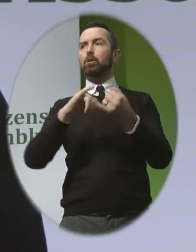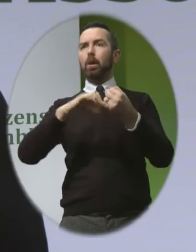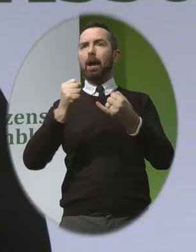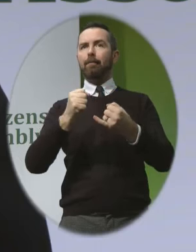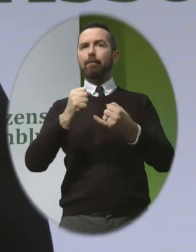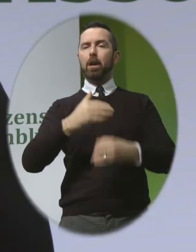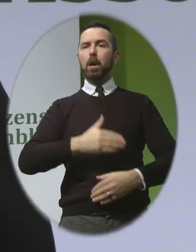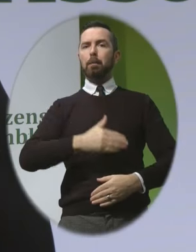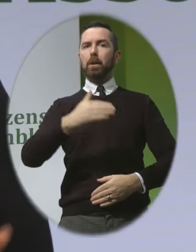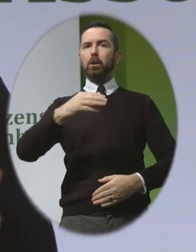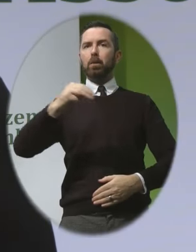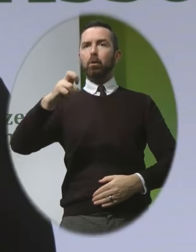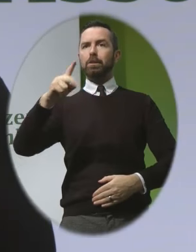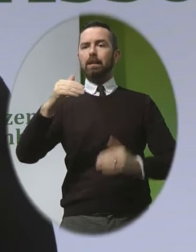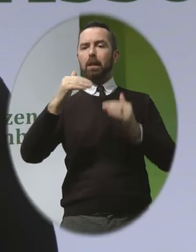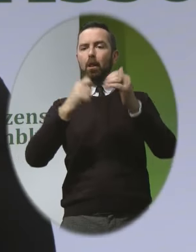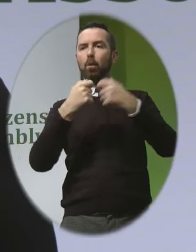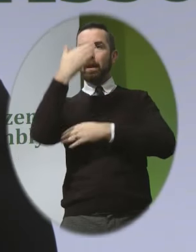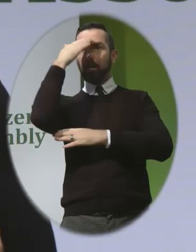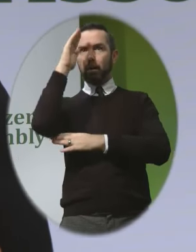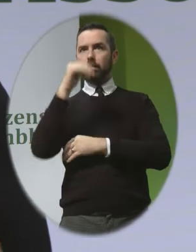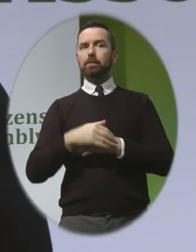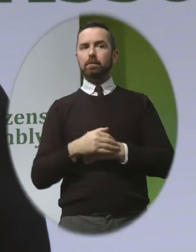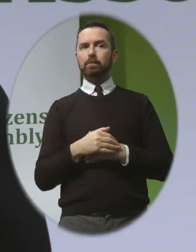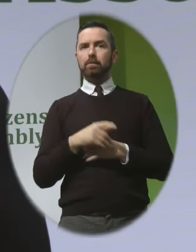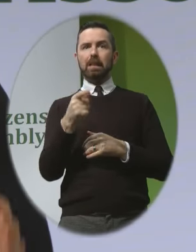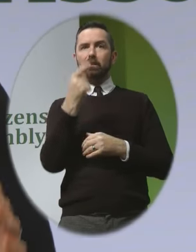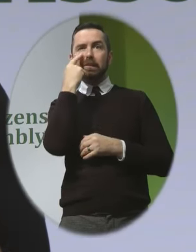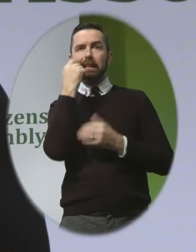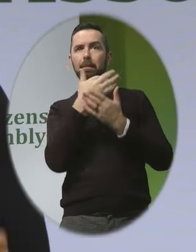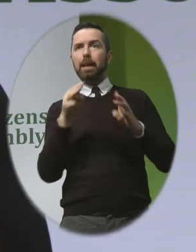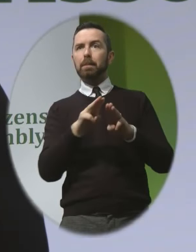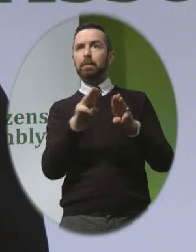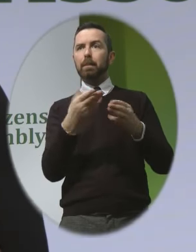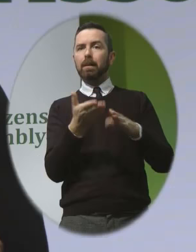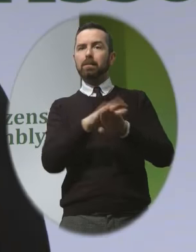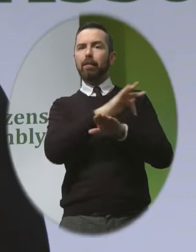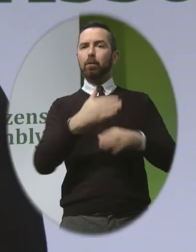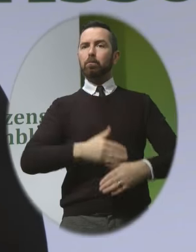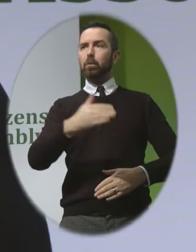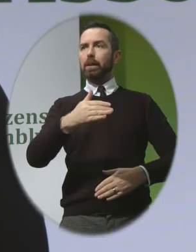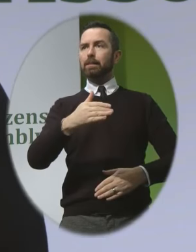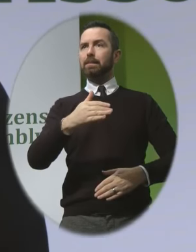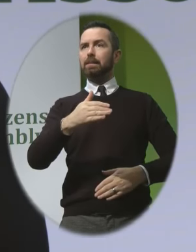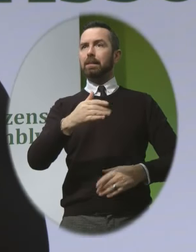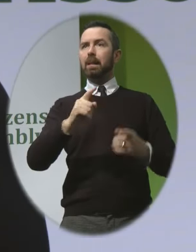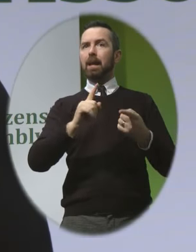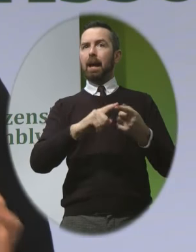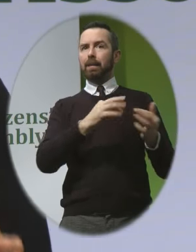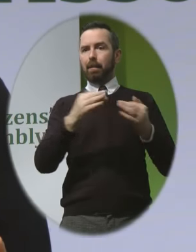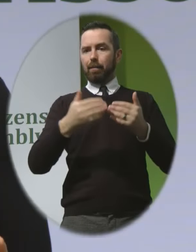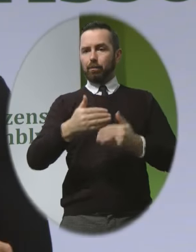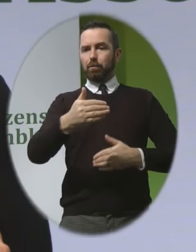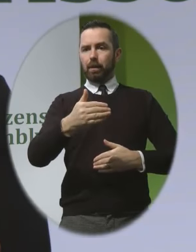maternal mortality rates lower than ireland the maternal mortality rate is the measure of how many women die from pregnancy and childbirth in the postpartum period